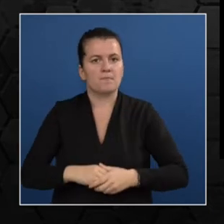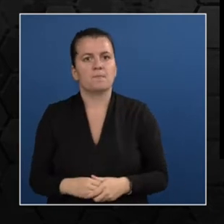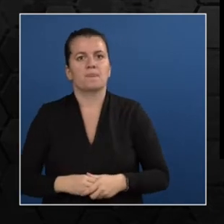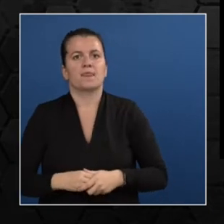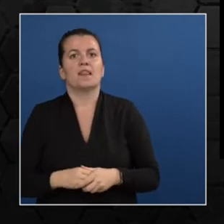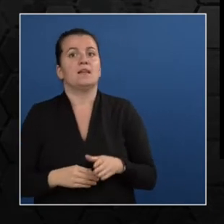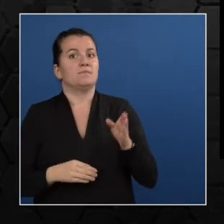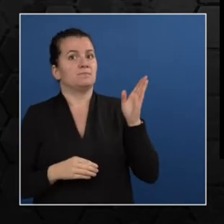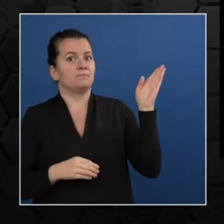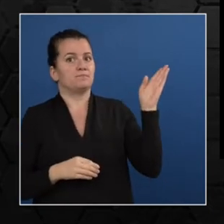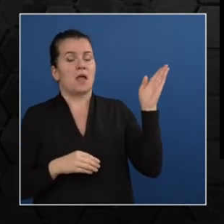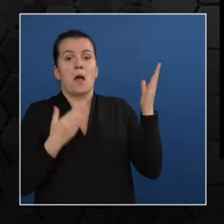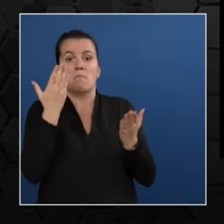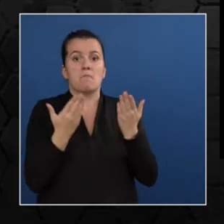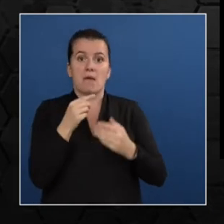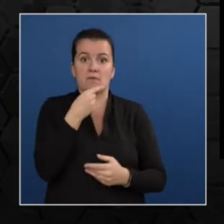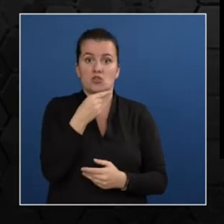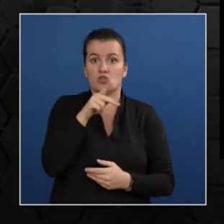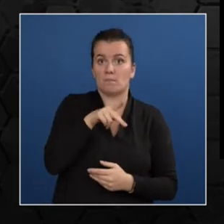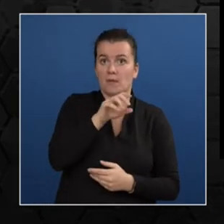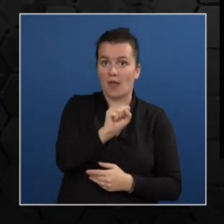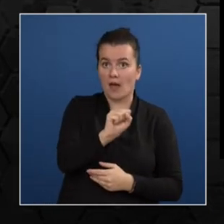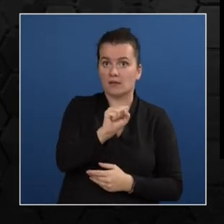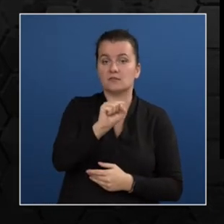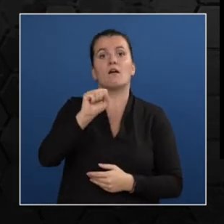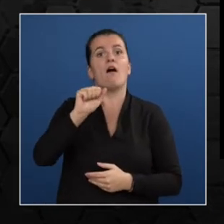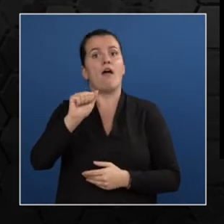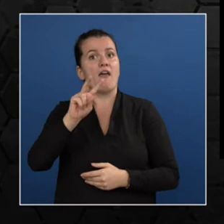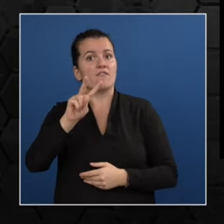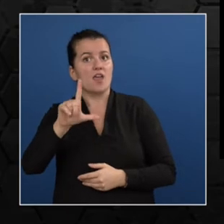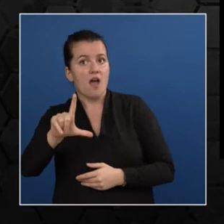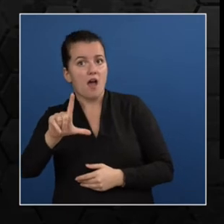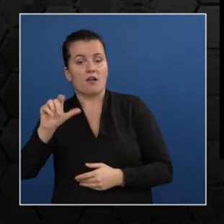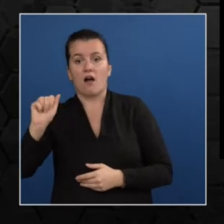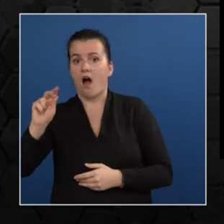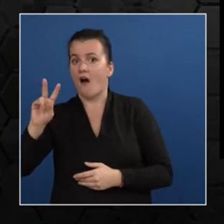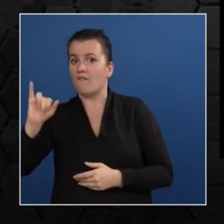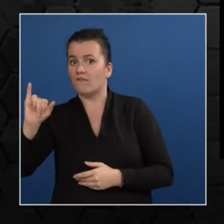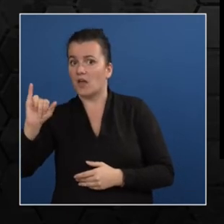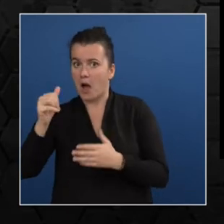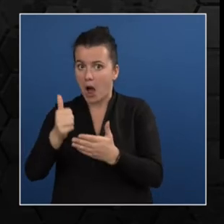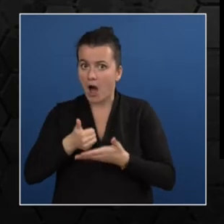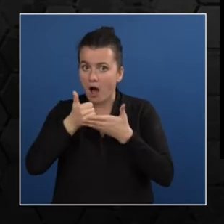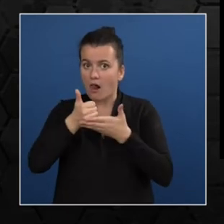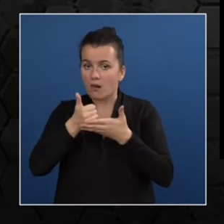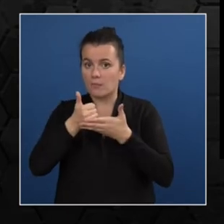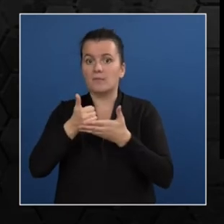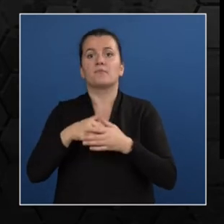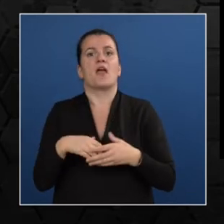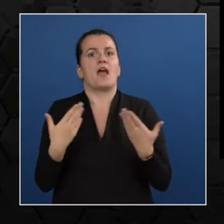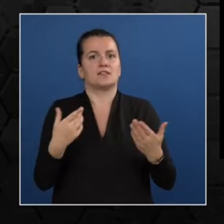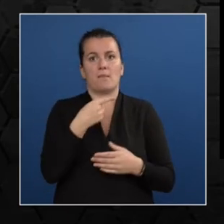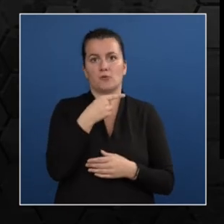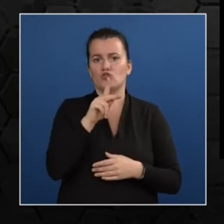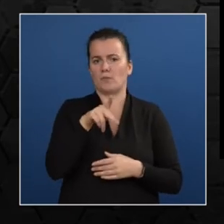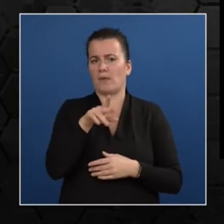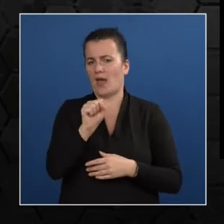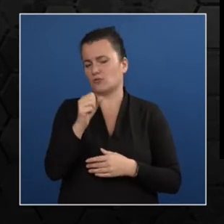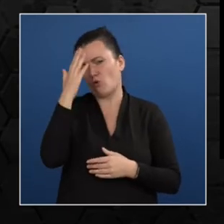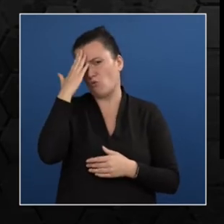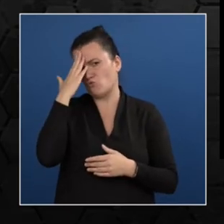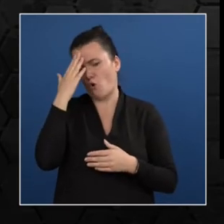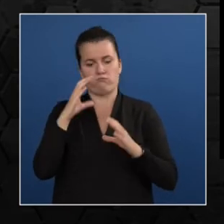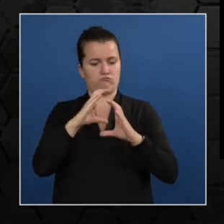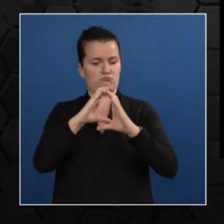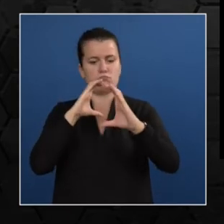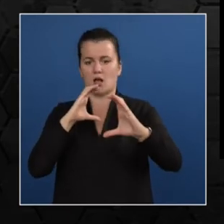AVI automatic vehicle identification. So GPS can provide real time vehicle tracking for every vehicle. So movement of